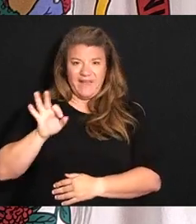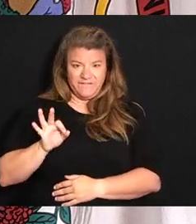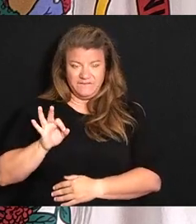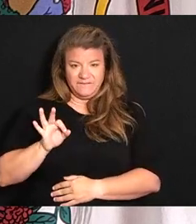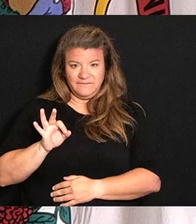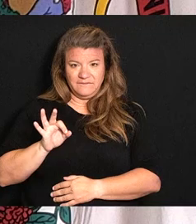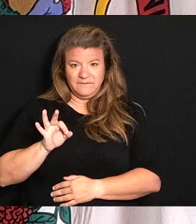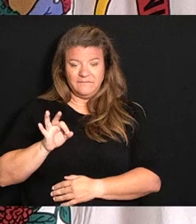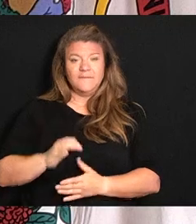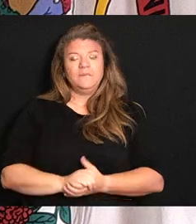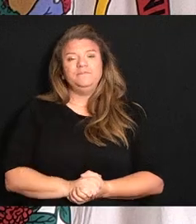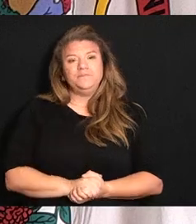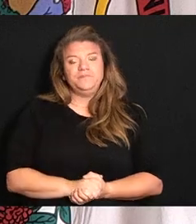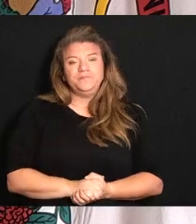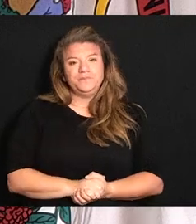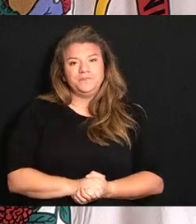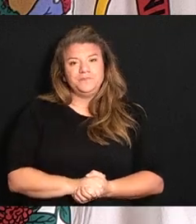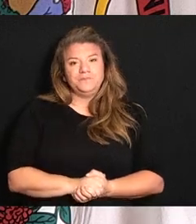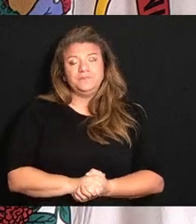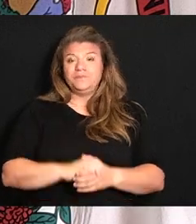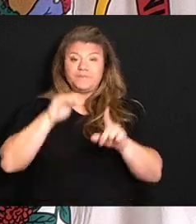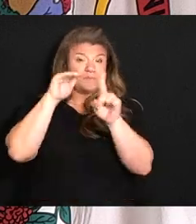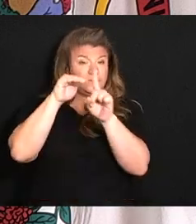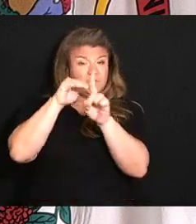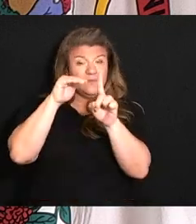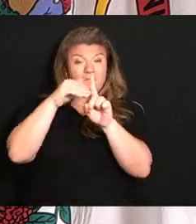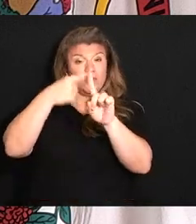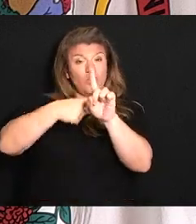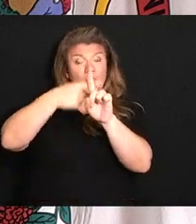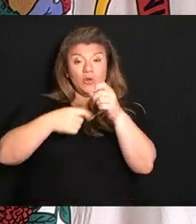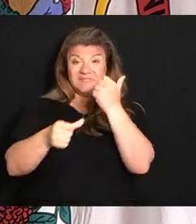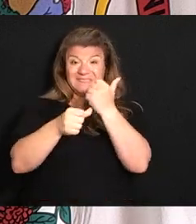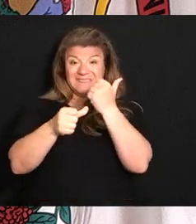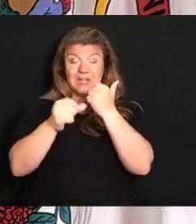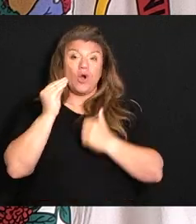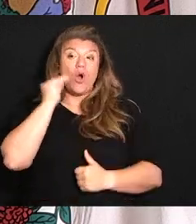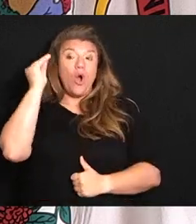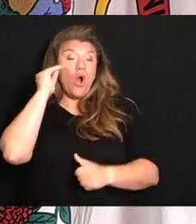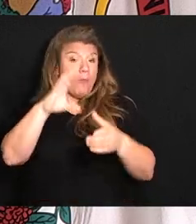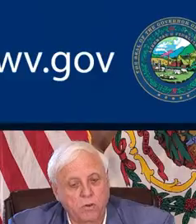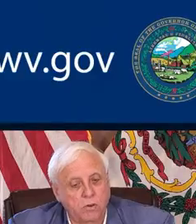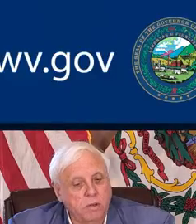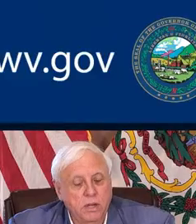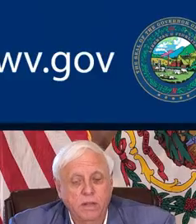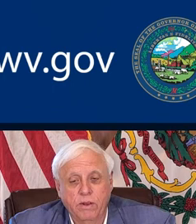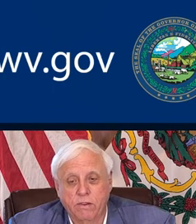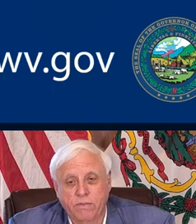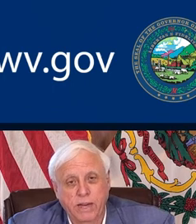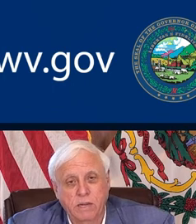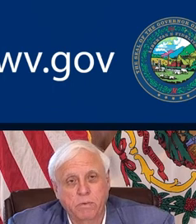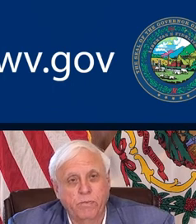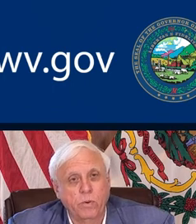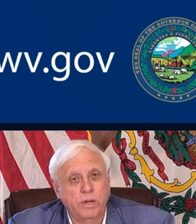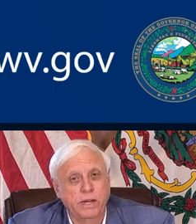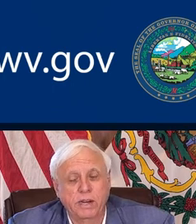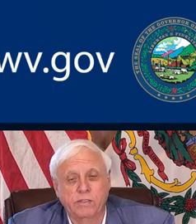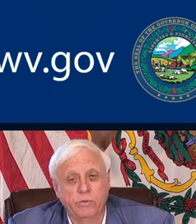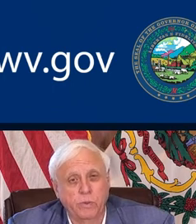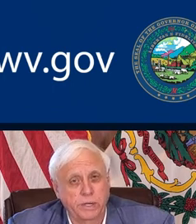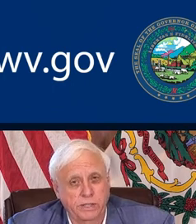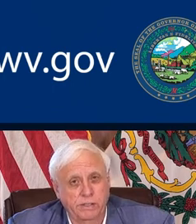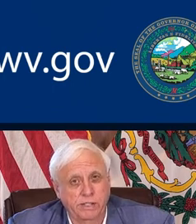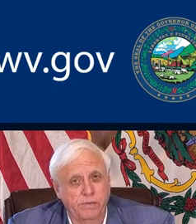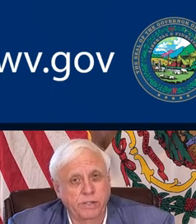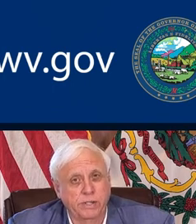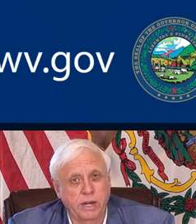cases. I remind you about the rental assistance and the homeowner assistance program. They're available for you. It is